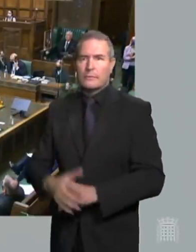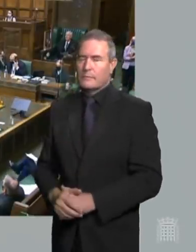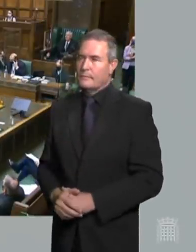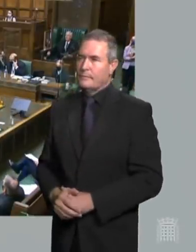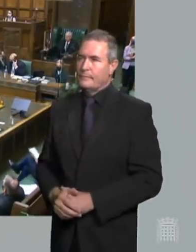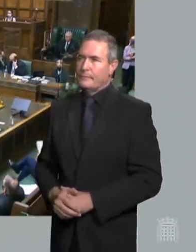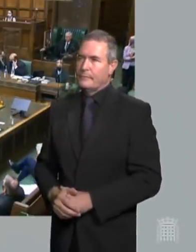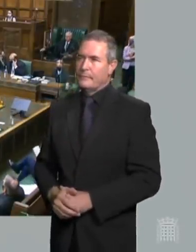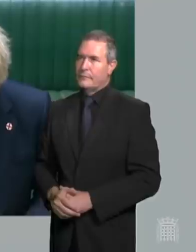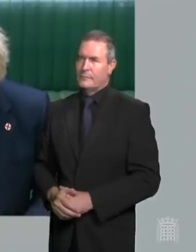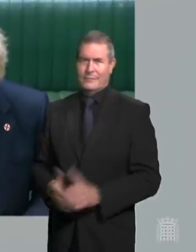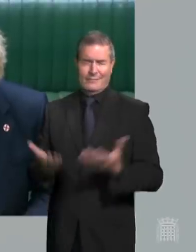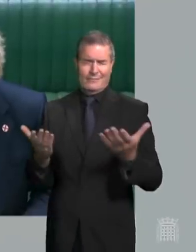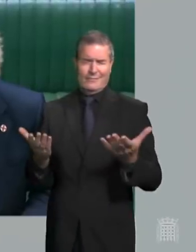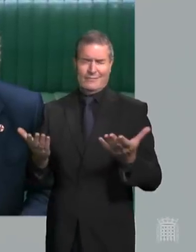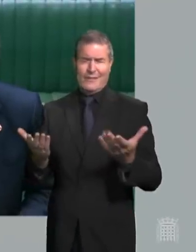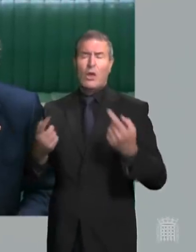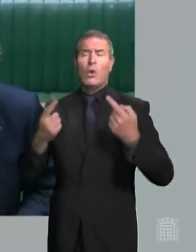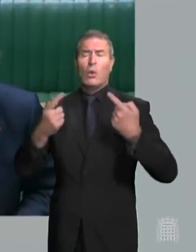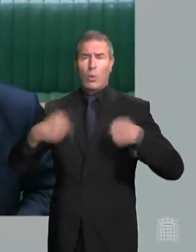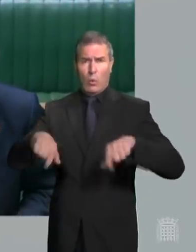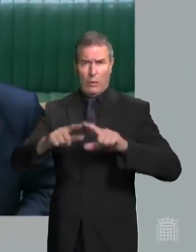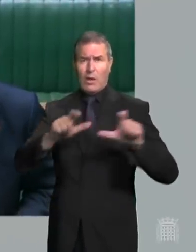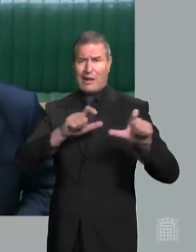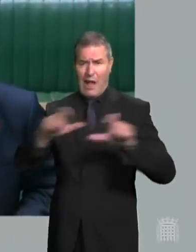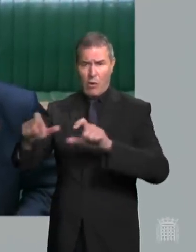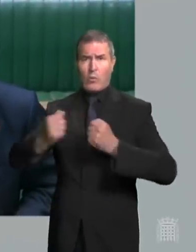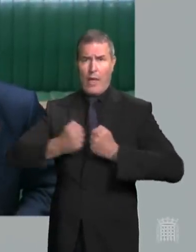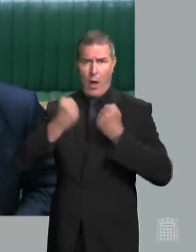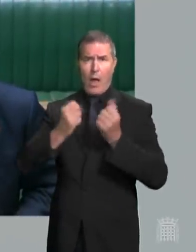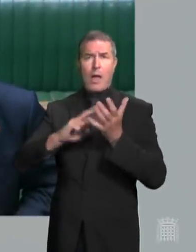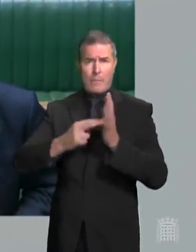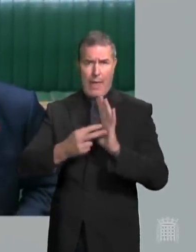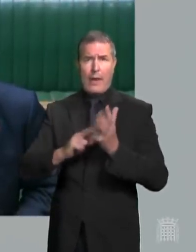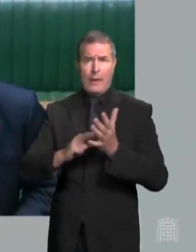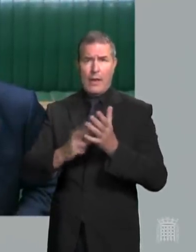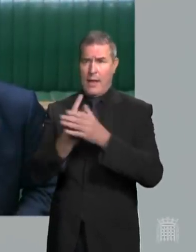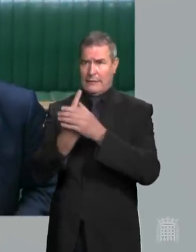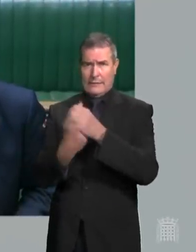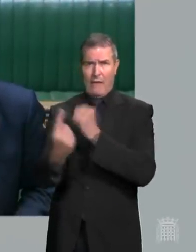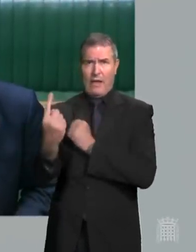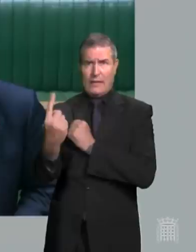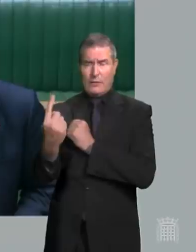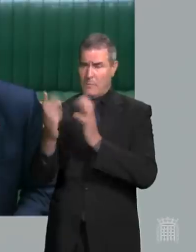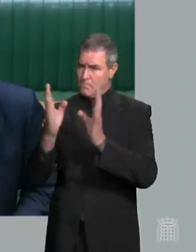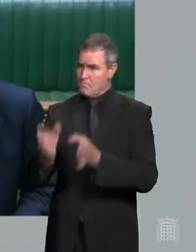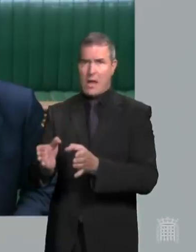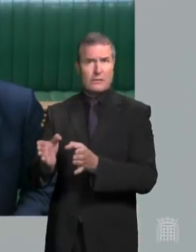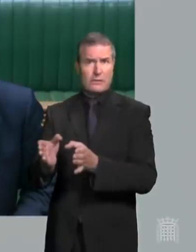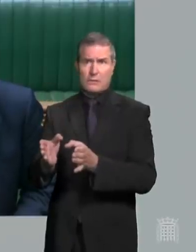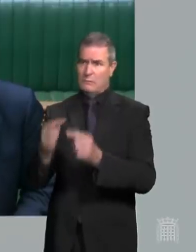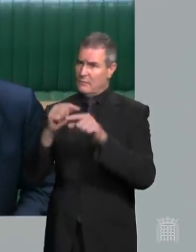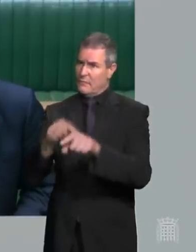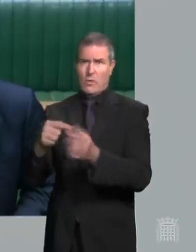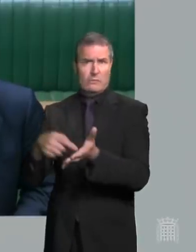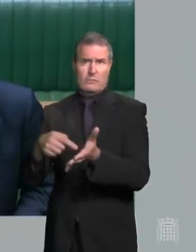of course, we're going to continue with the programme of self-isolation for as long as that is necessary. thank all those